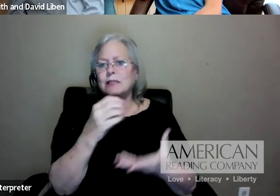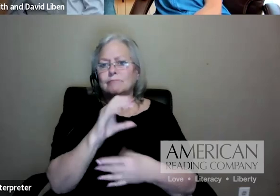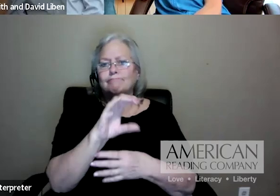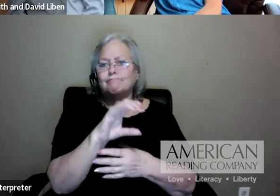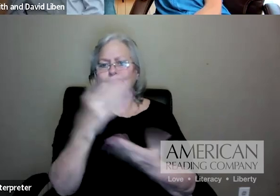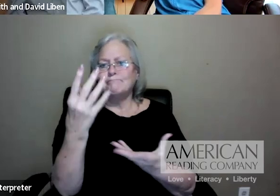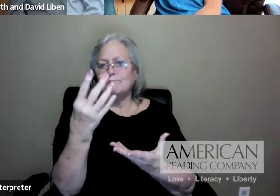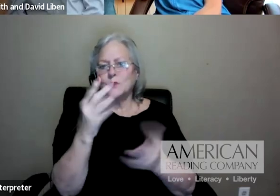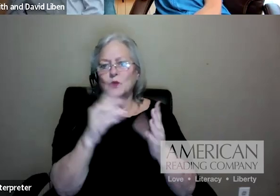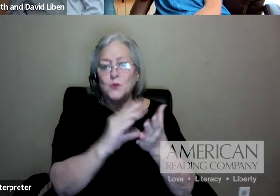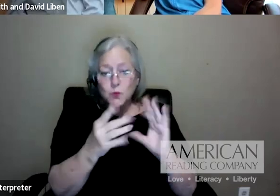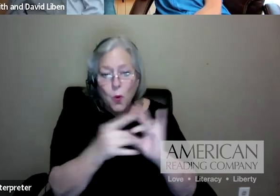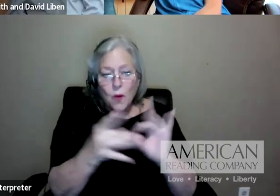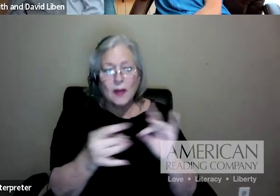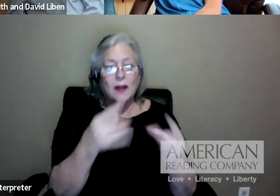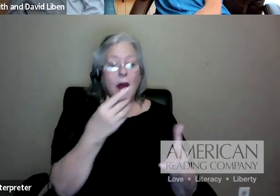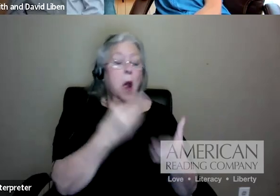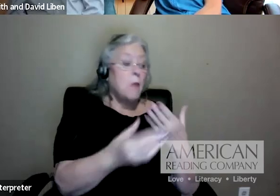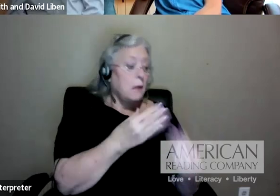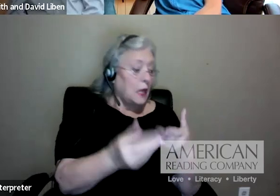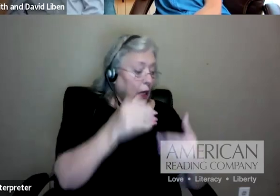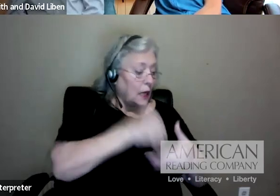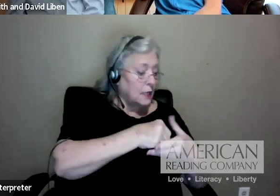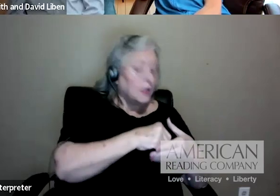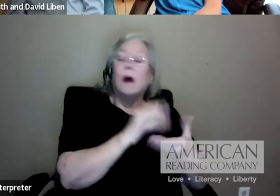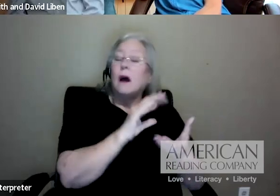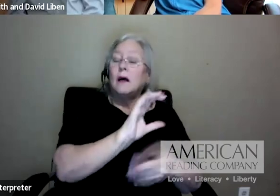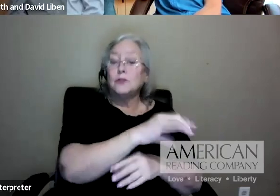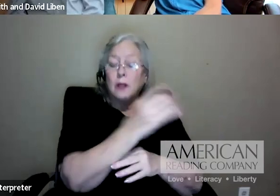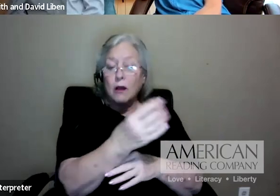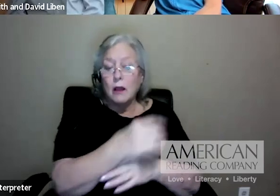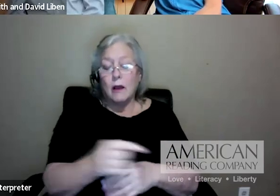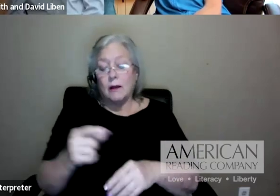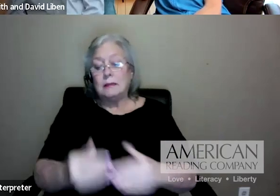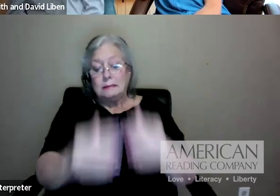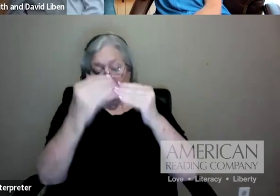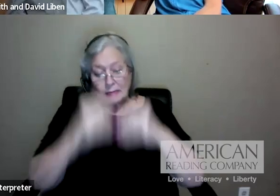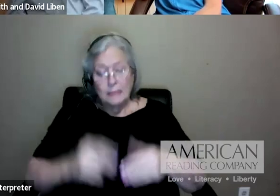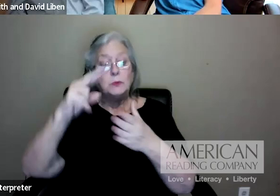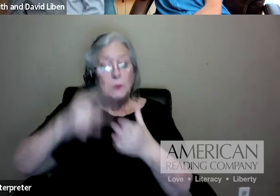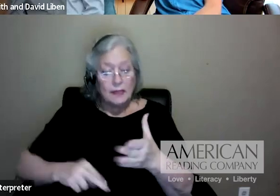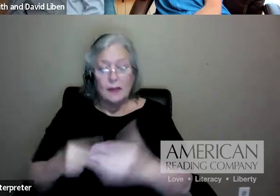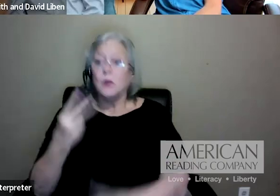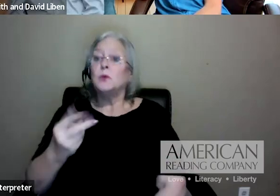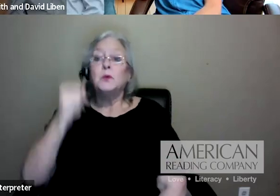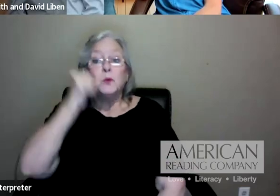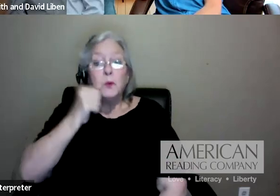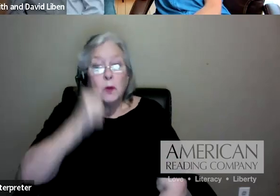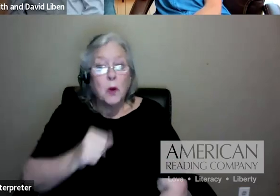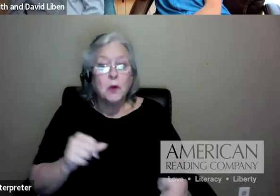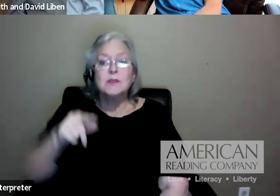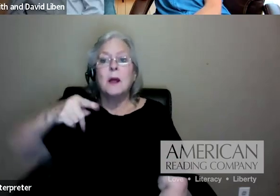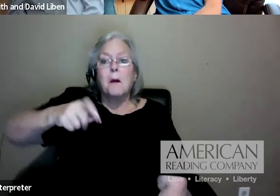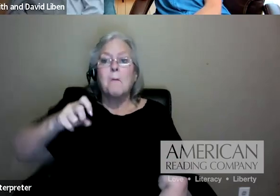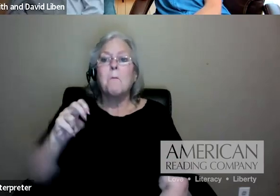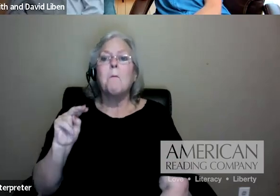next text might be about two girls who became pen pals, one living in China, one living in Brazil, and they devoted